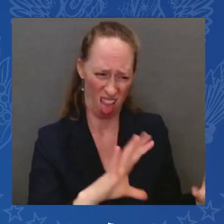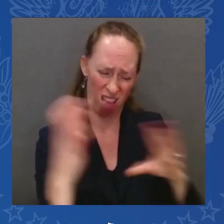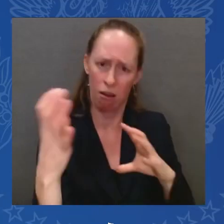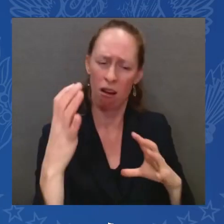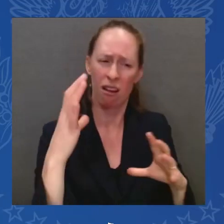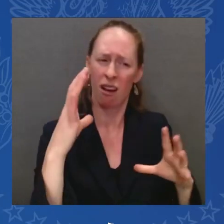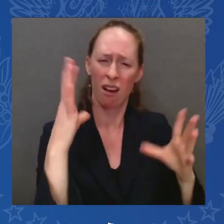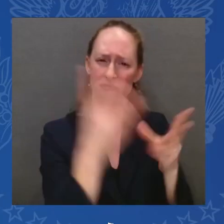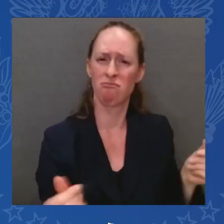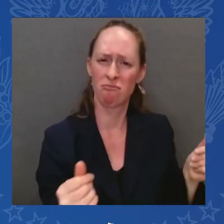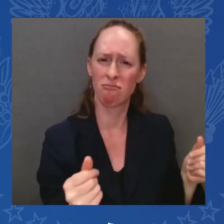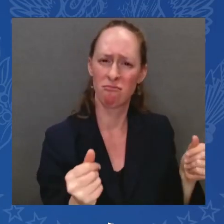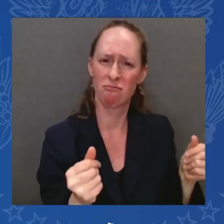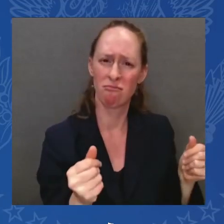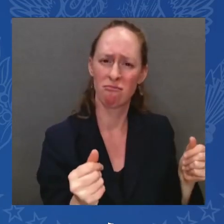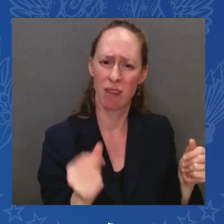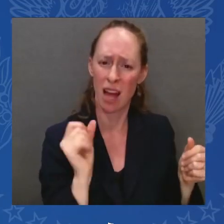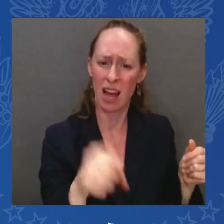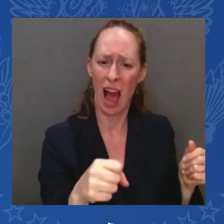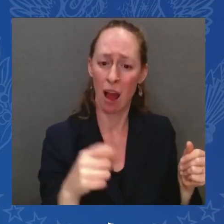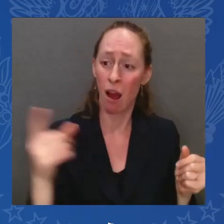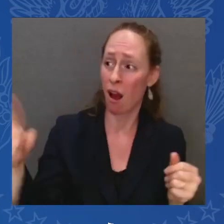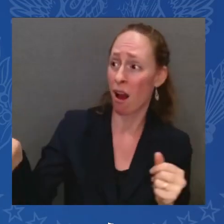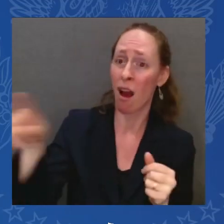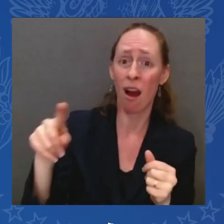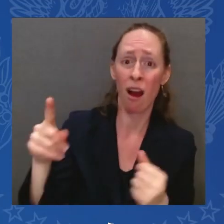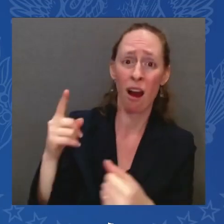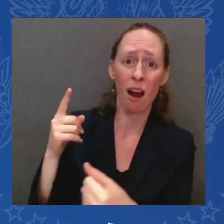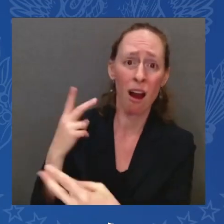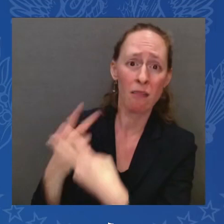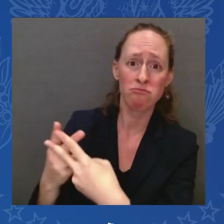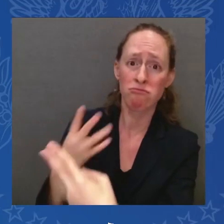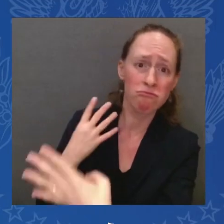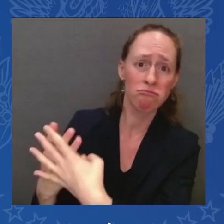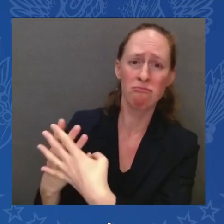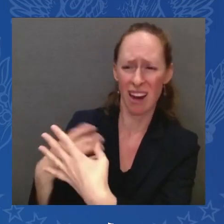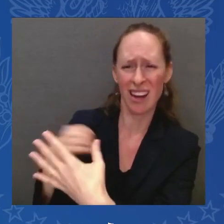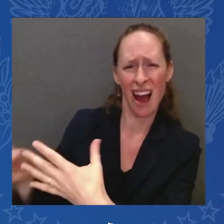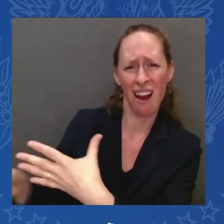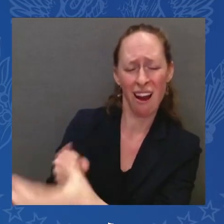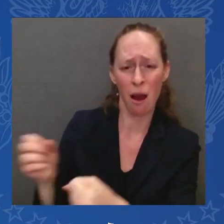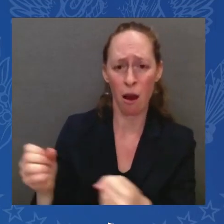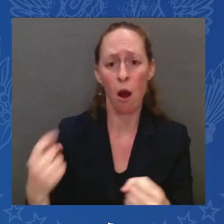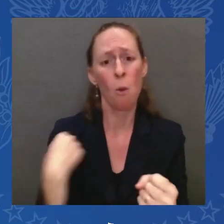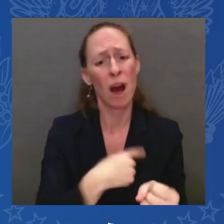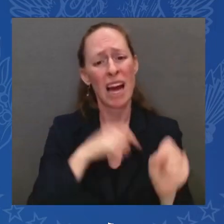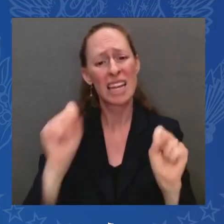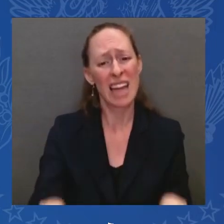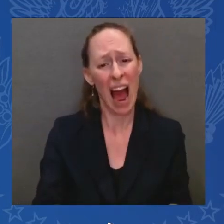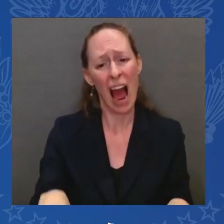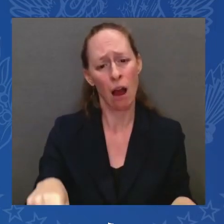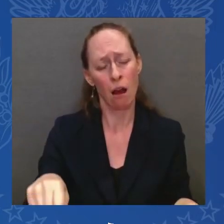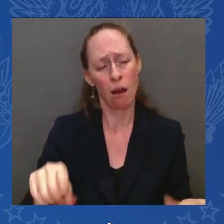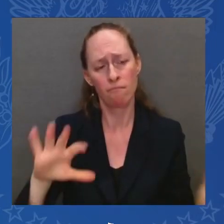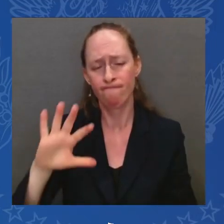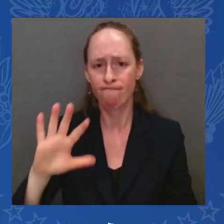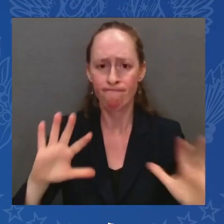I think we can change the Middle East. But then again, I have been referred to as a